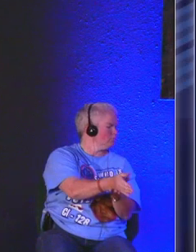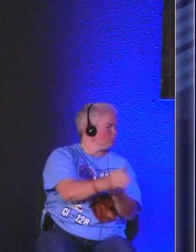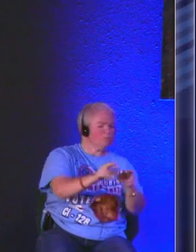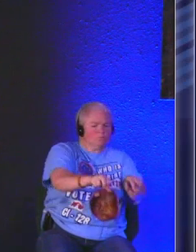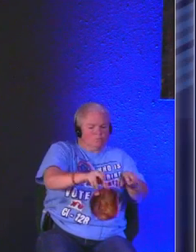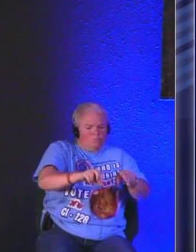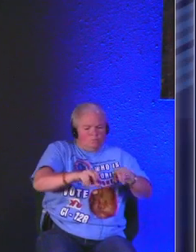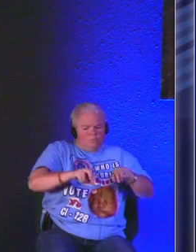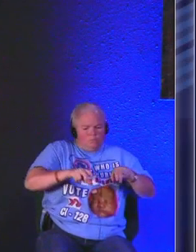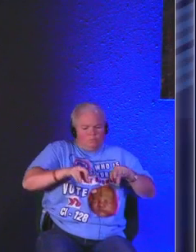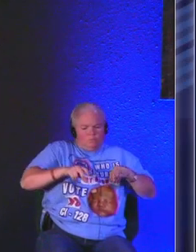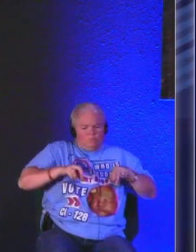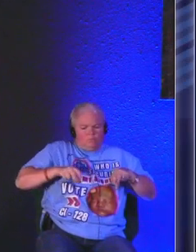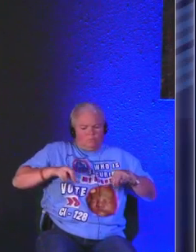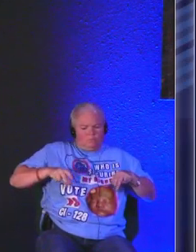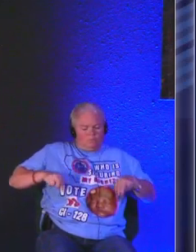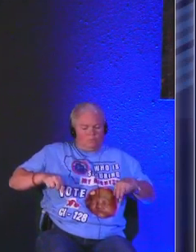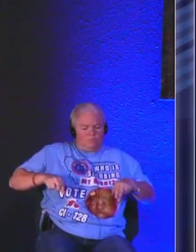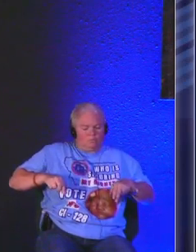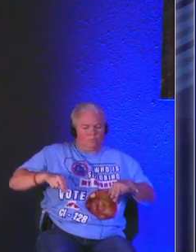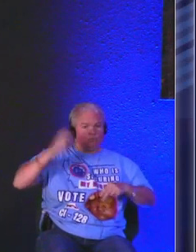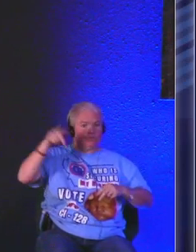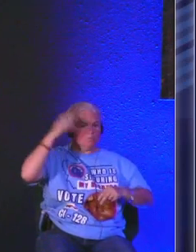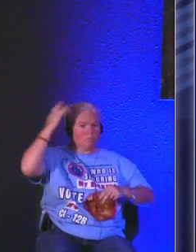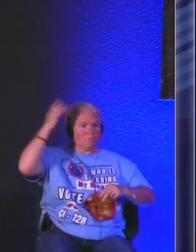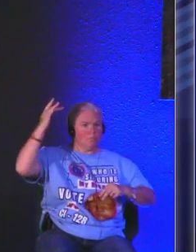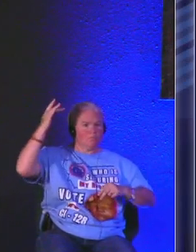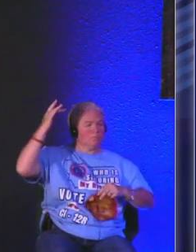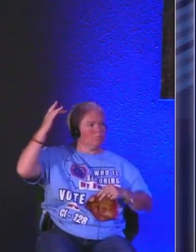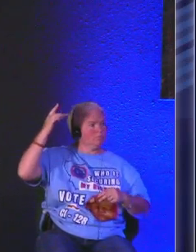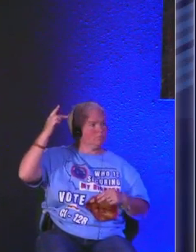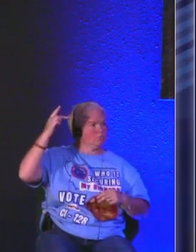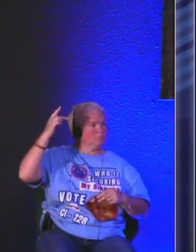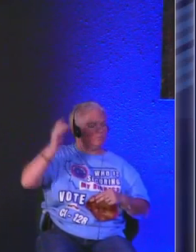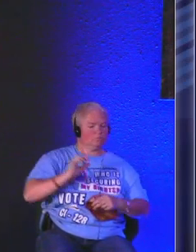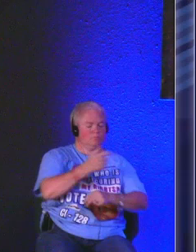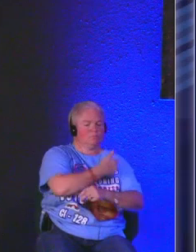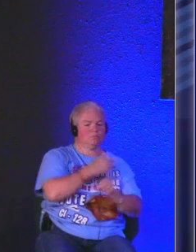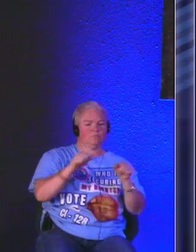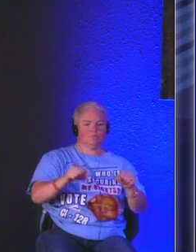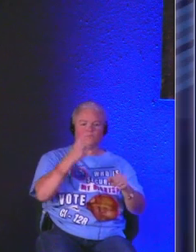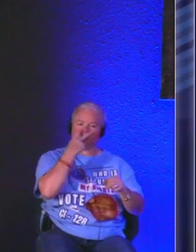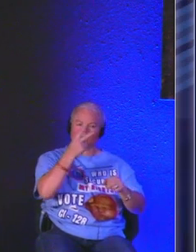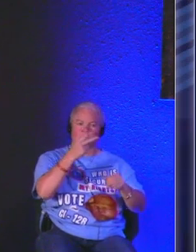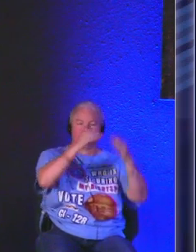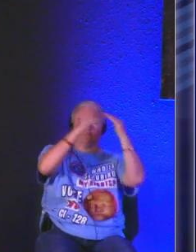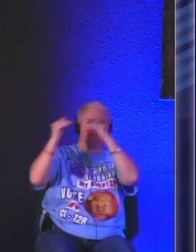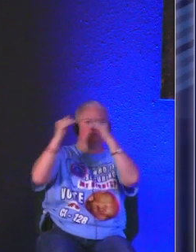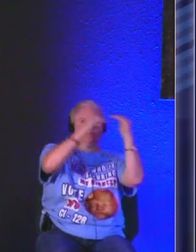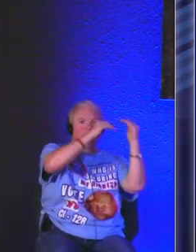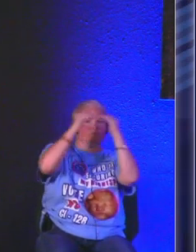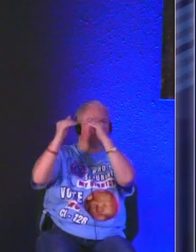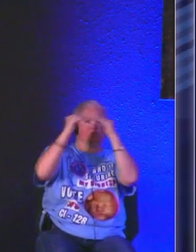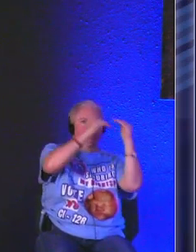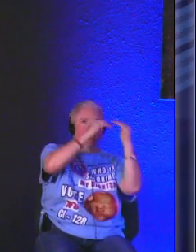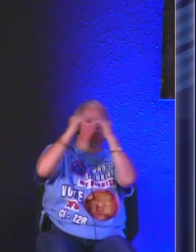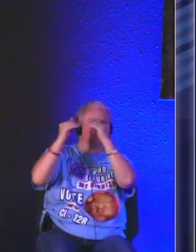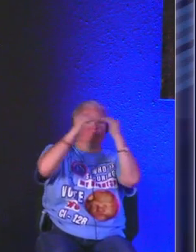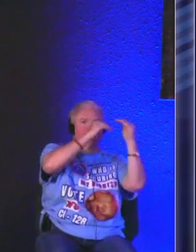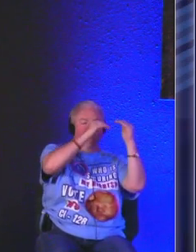if we step back and we just look at the political arena we can see that there is a battle raging